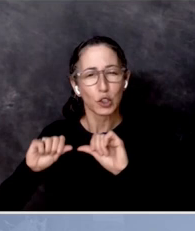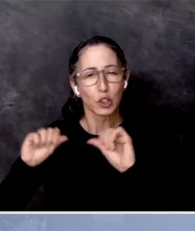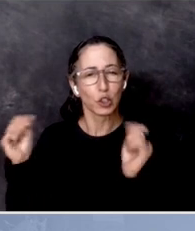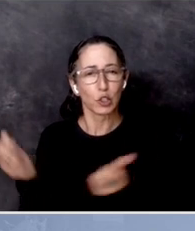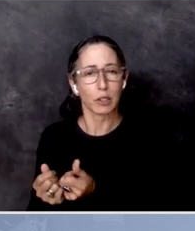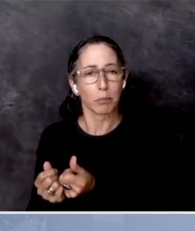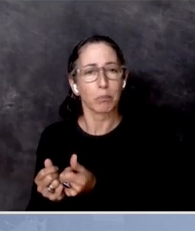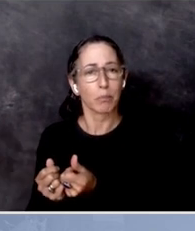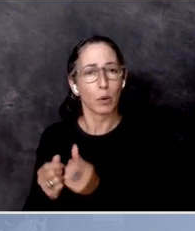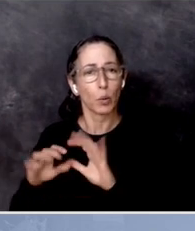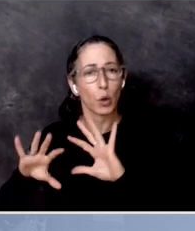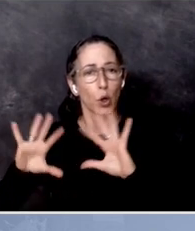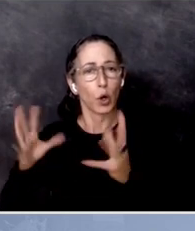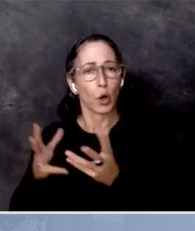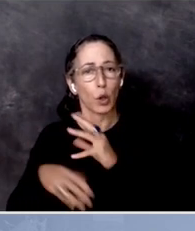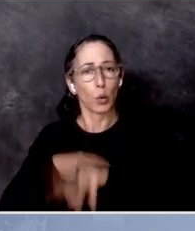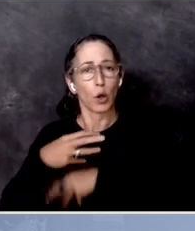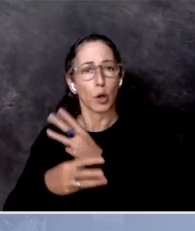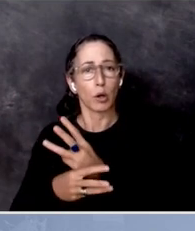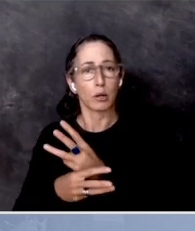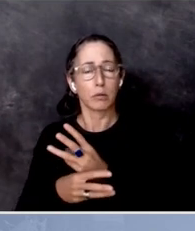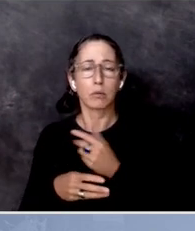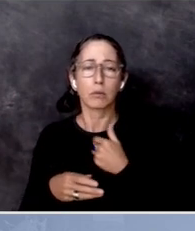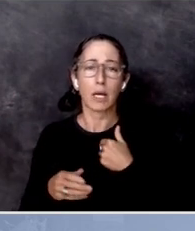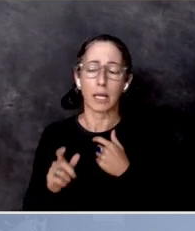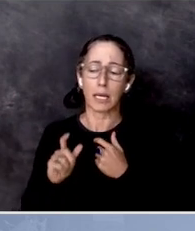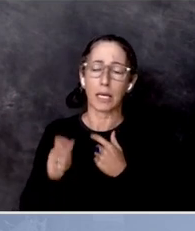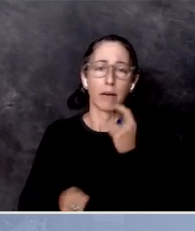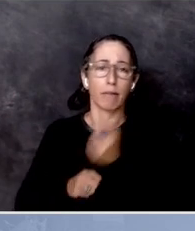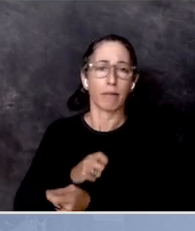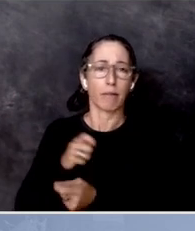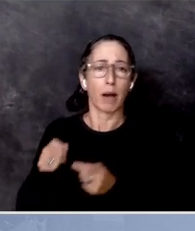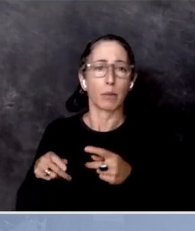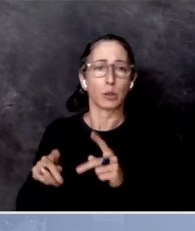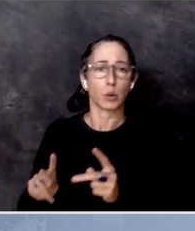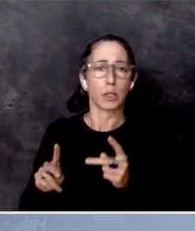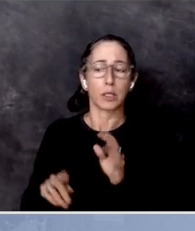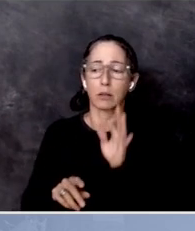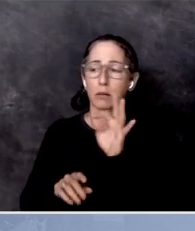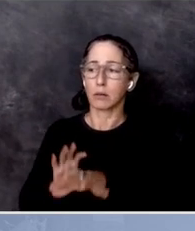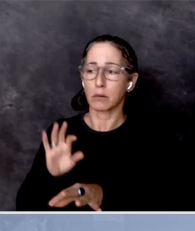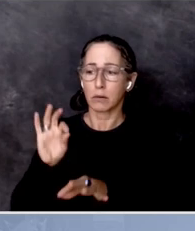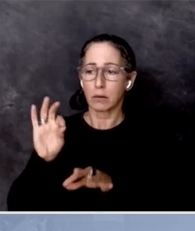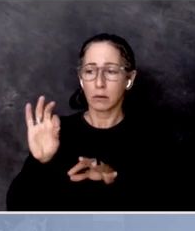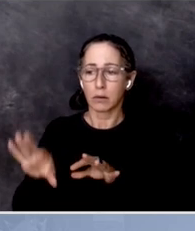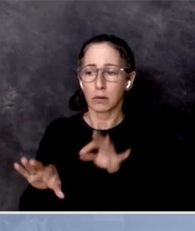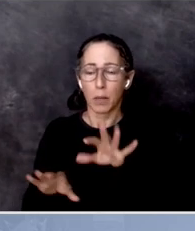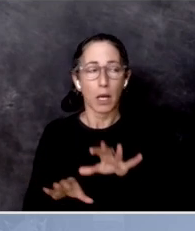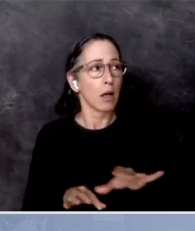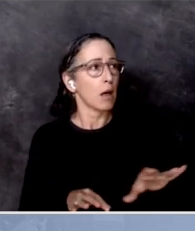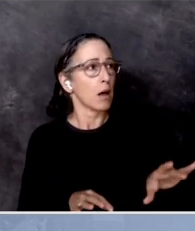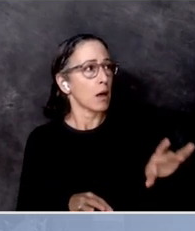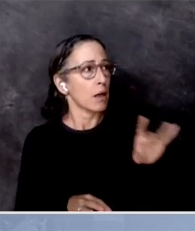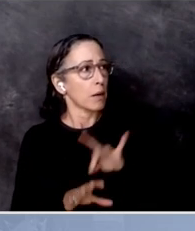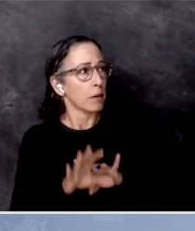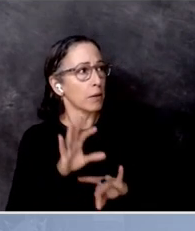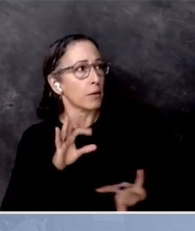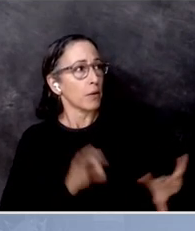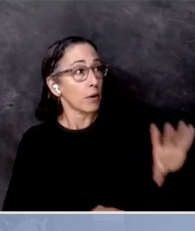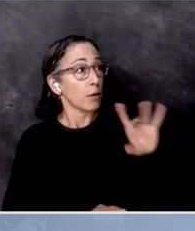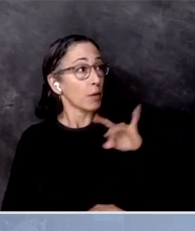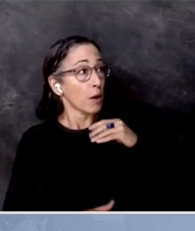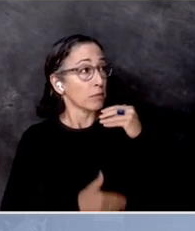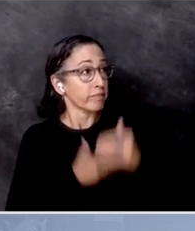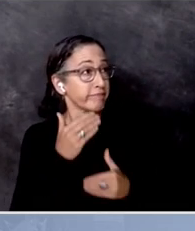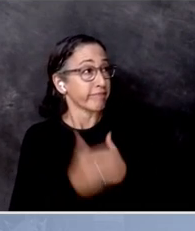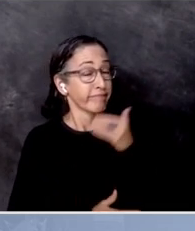opportunities, even in small ways, to do that. And when that happens, you'll be surprised. They will rise